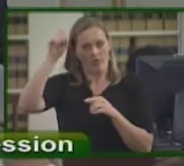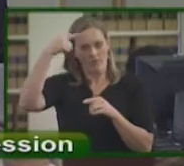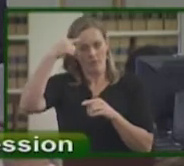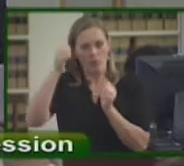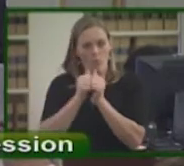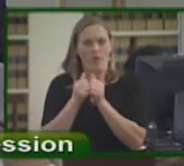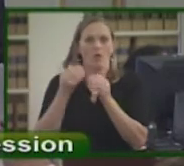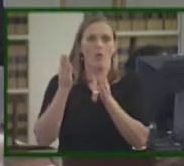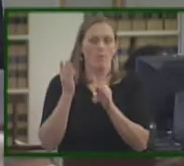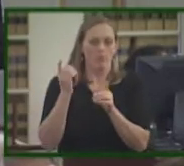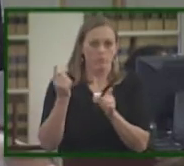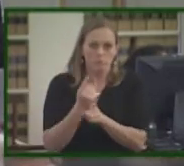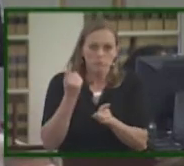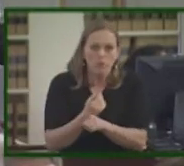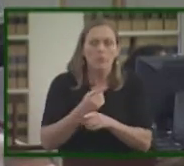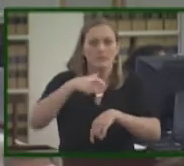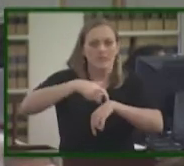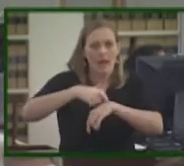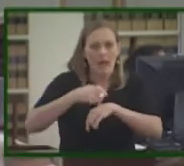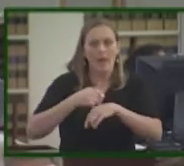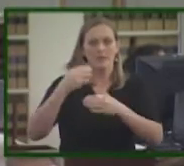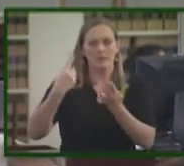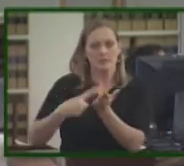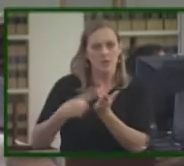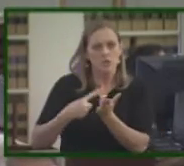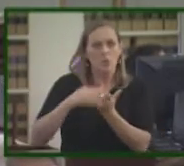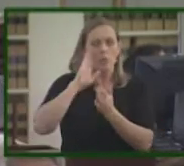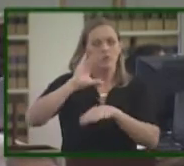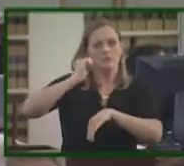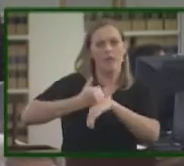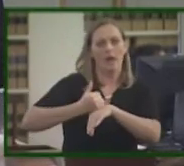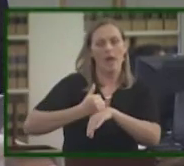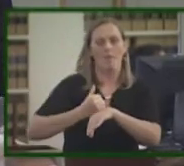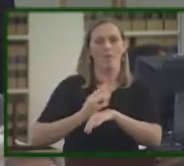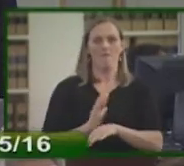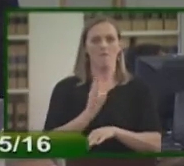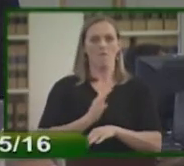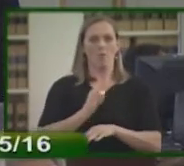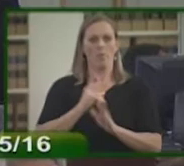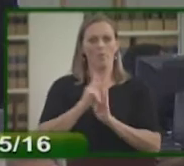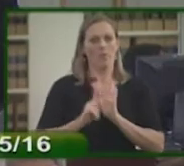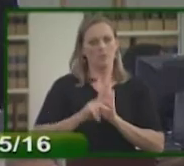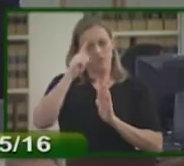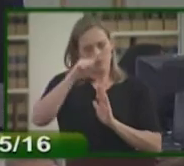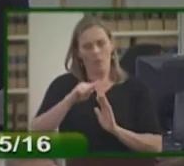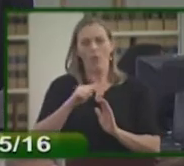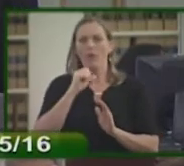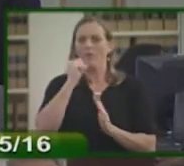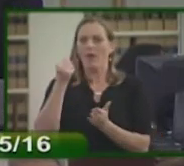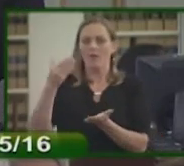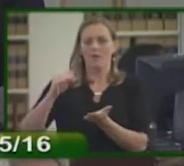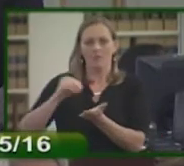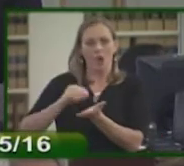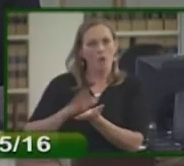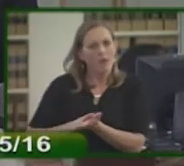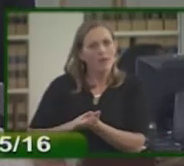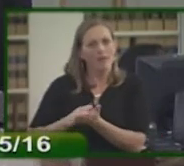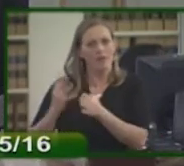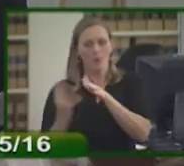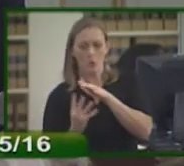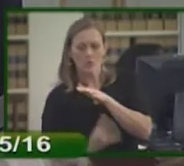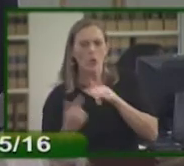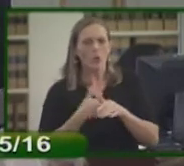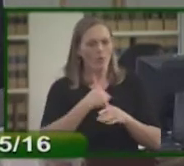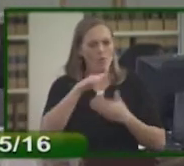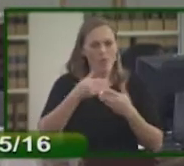amount of time, vetting and discussion, would formulate a policy for the remaining undocumented population. Which again, is something I think we all